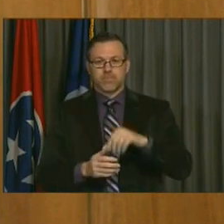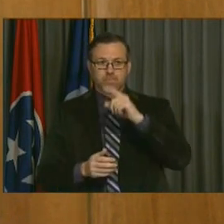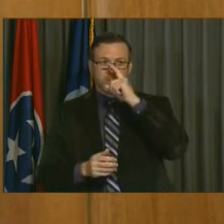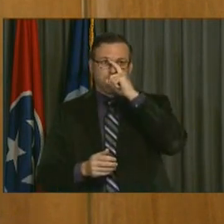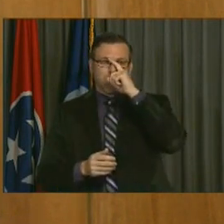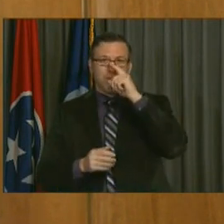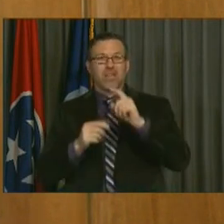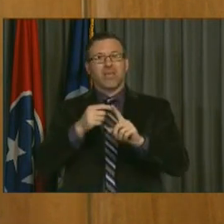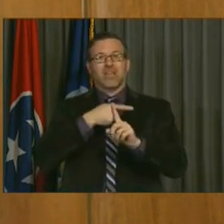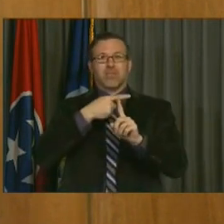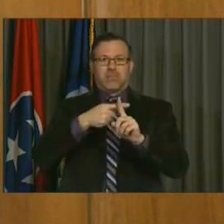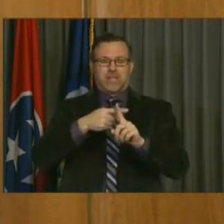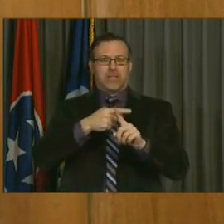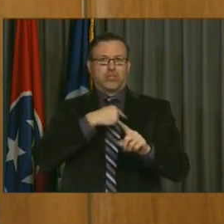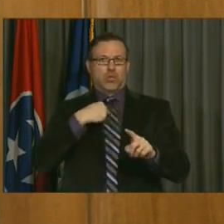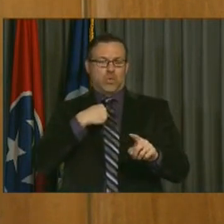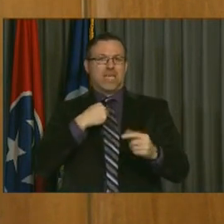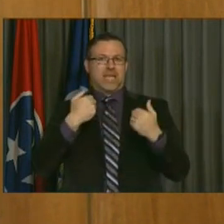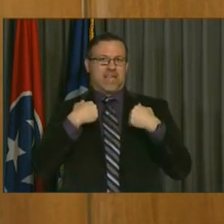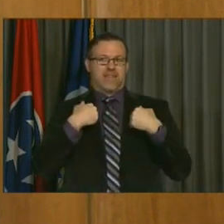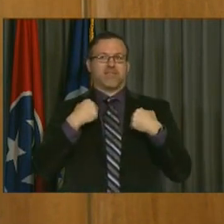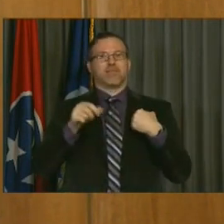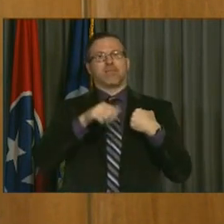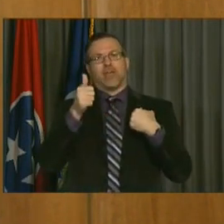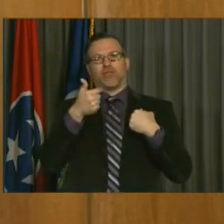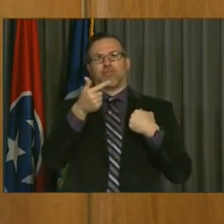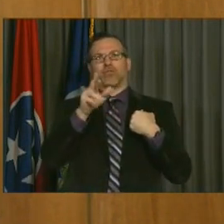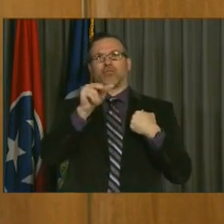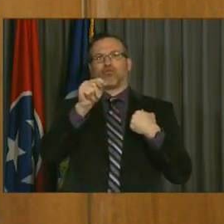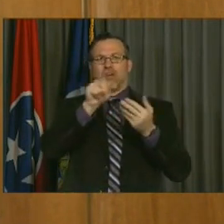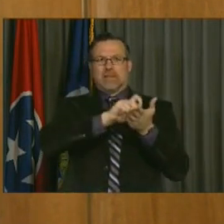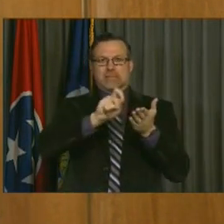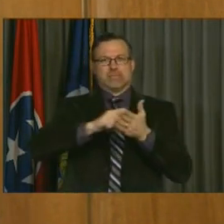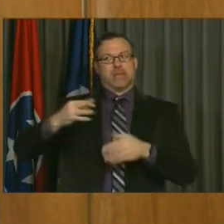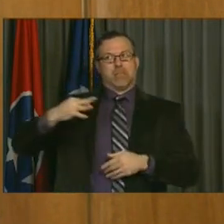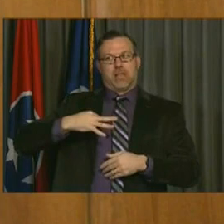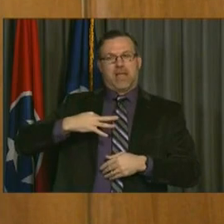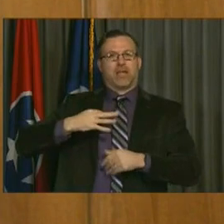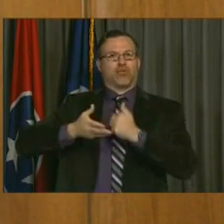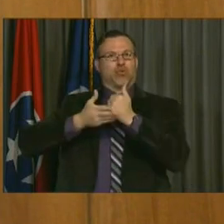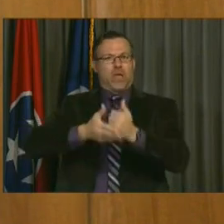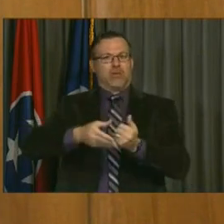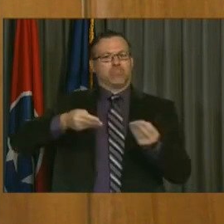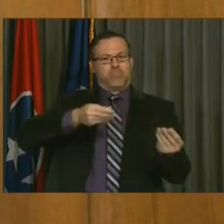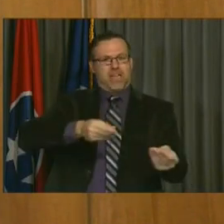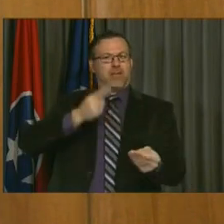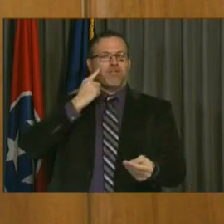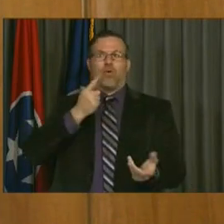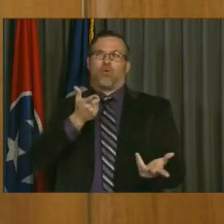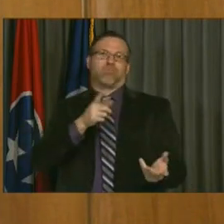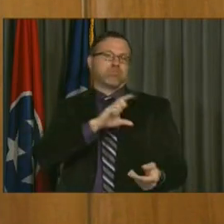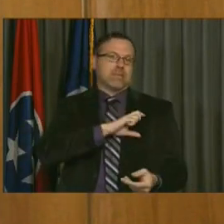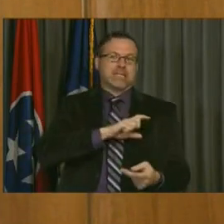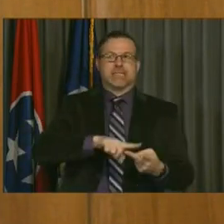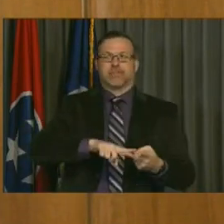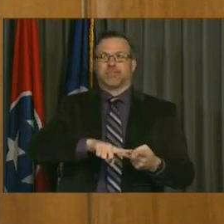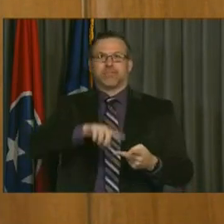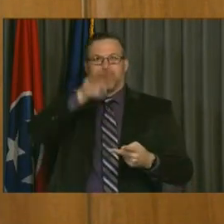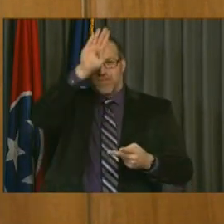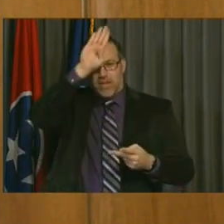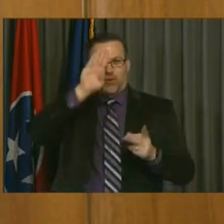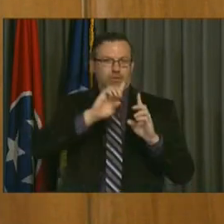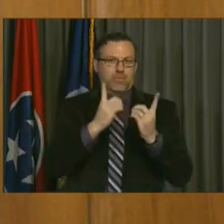identified additional grants opportunities for other Metro departments, such as police, fire and Metro Action Commission.